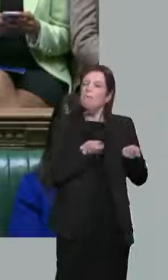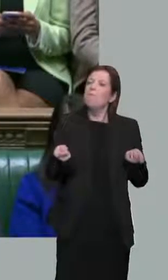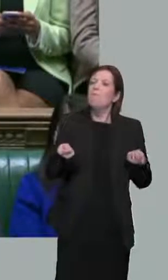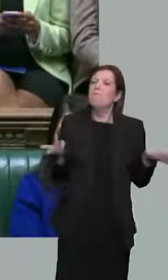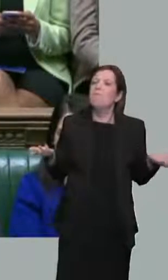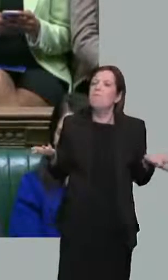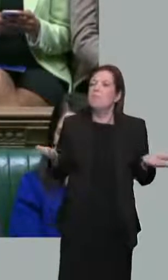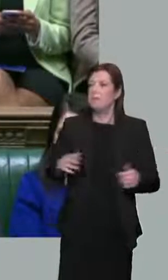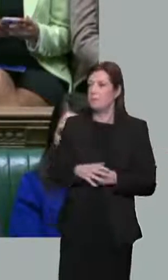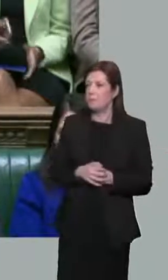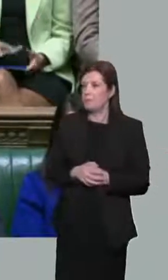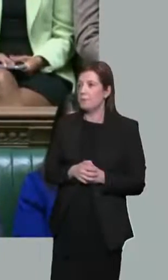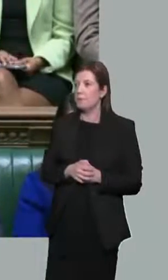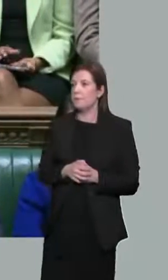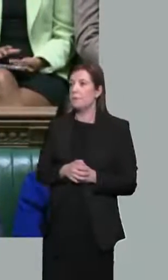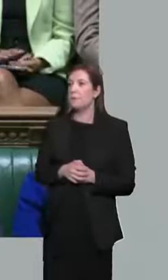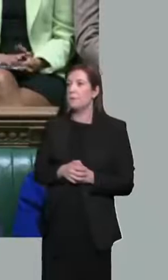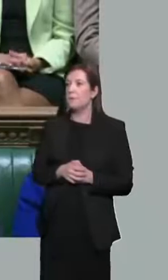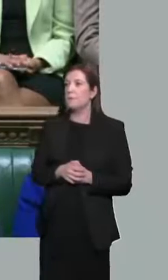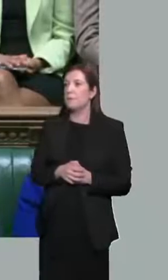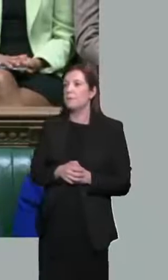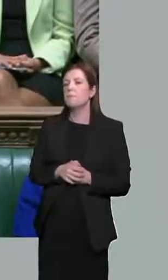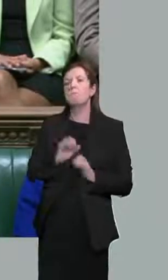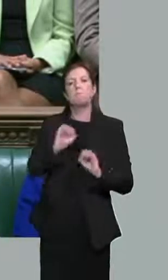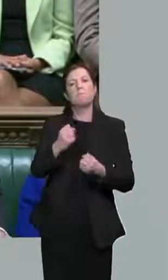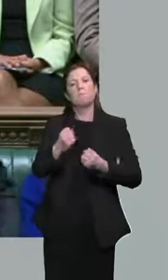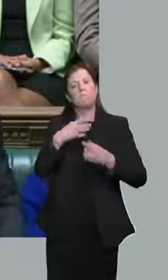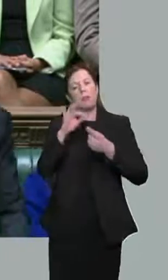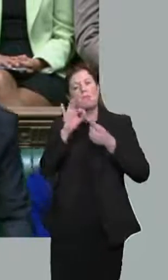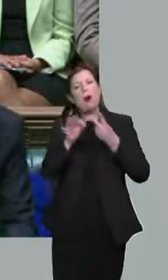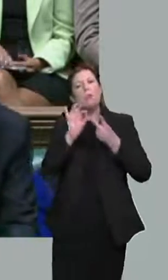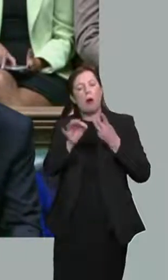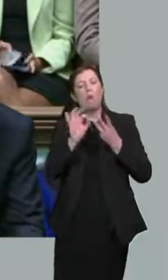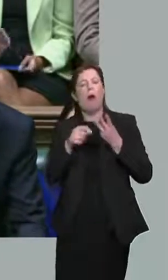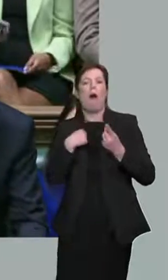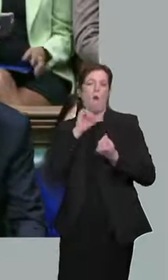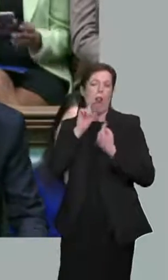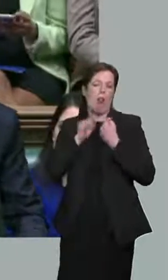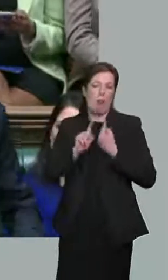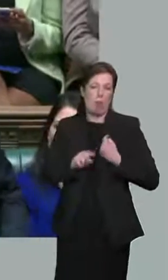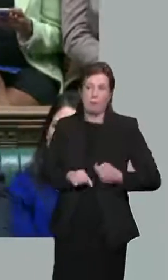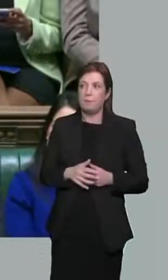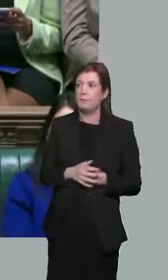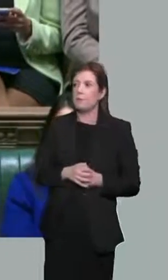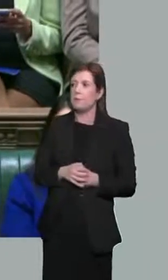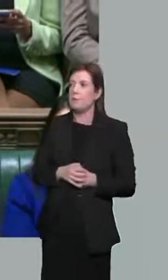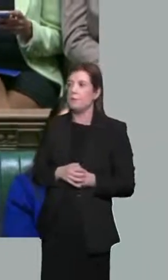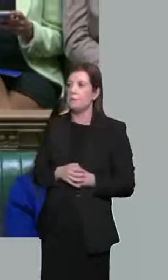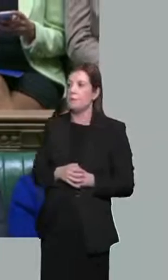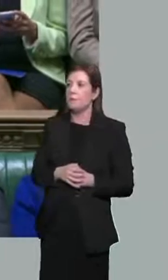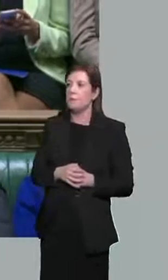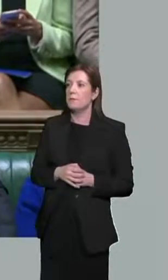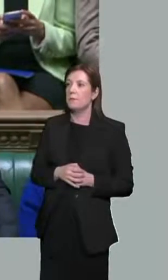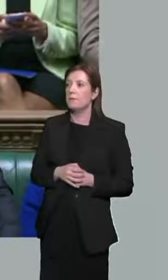Let me briefly address some of the specific points that the Honourable Lady mentioned. I thought it was telling that she opened her